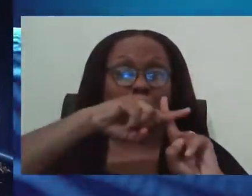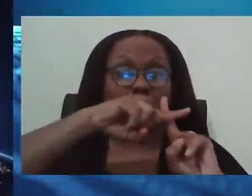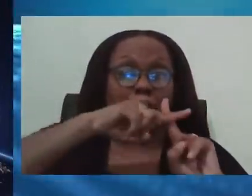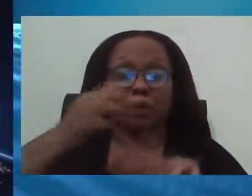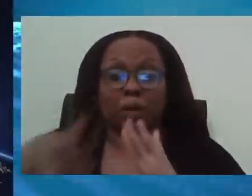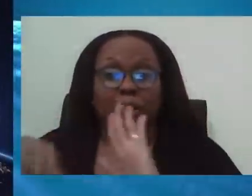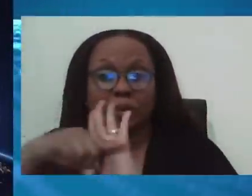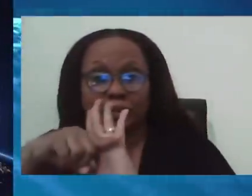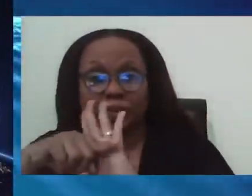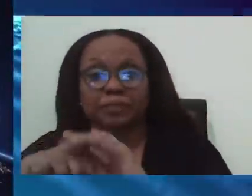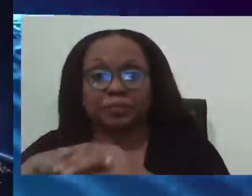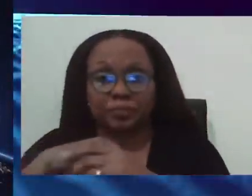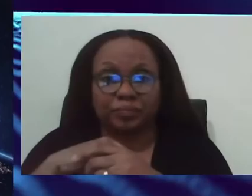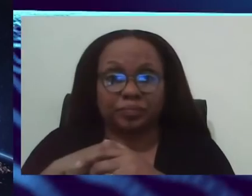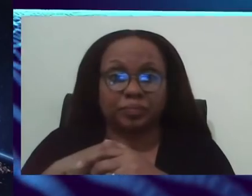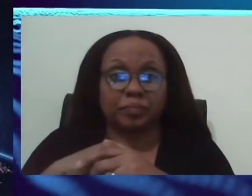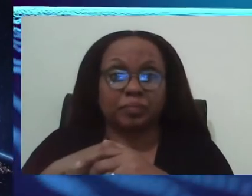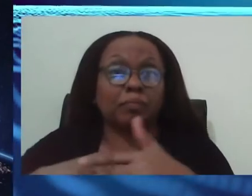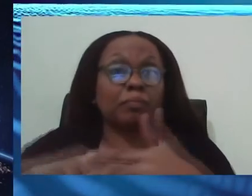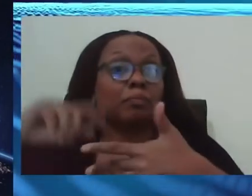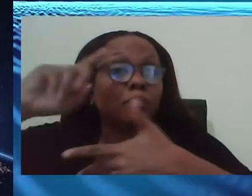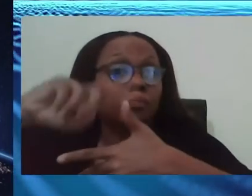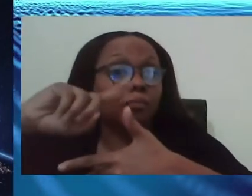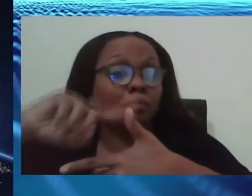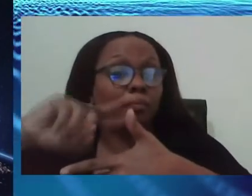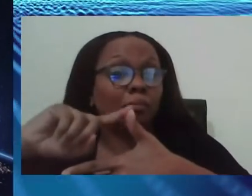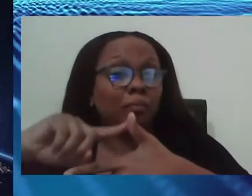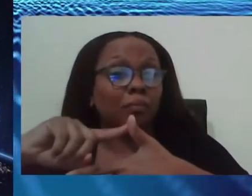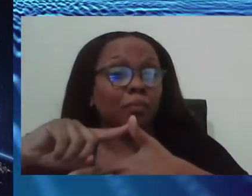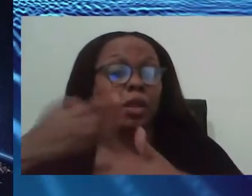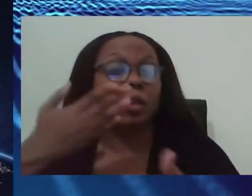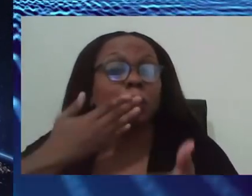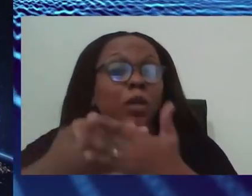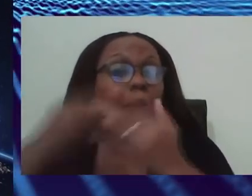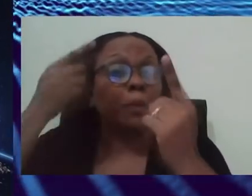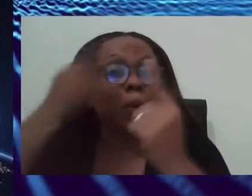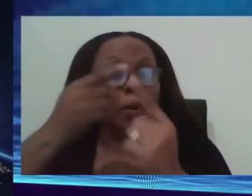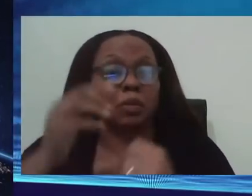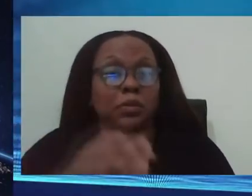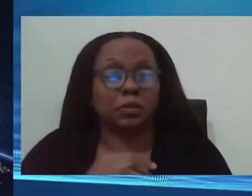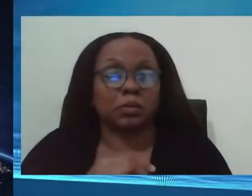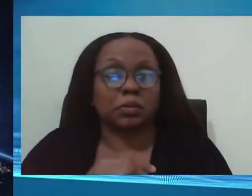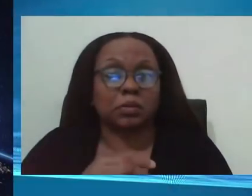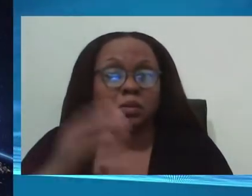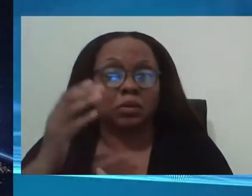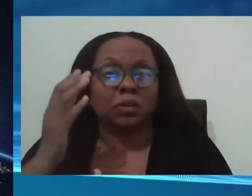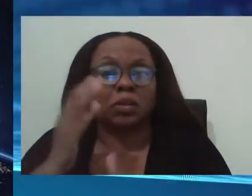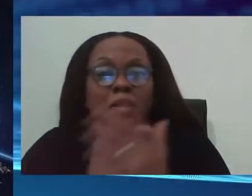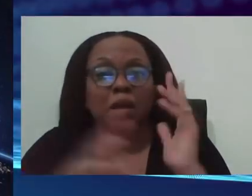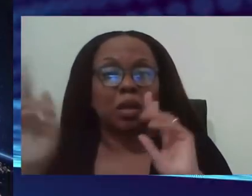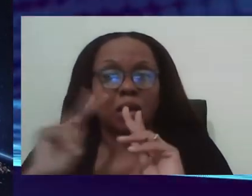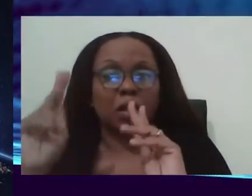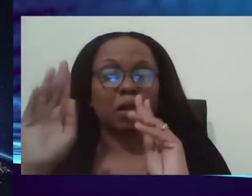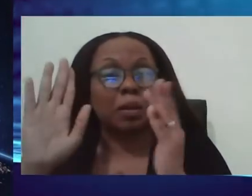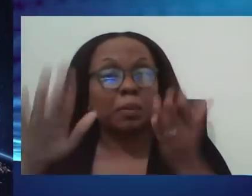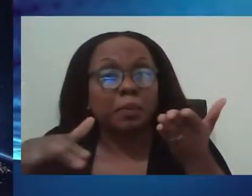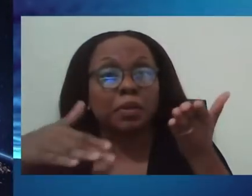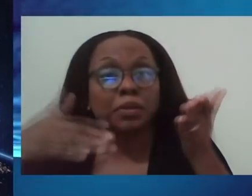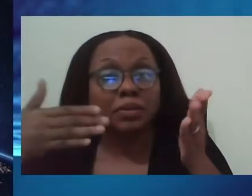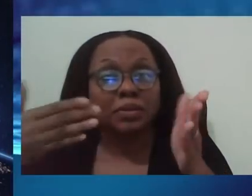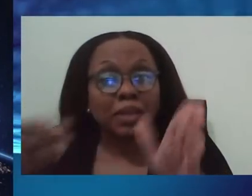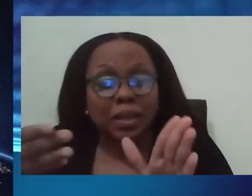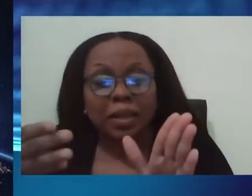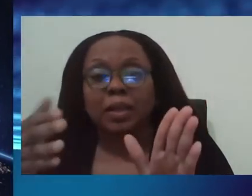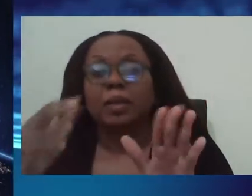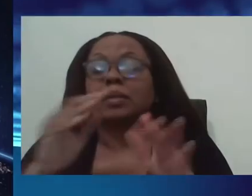see Dr. Sobers. Random. She made a really good point that there are reported deaths, which are persons who have presented and have been tested and know their